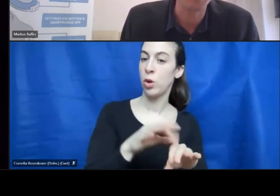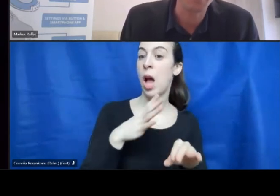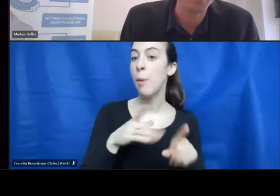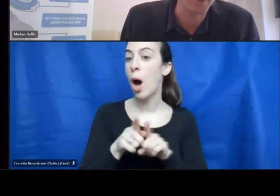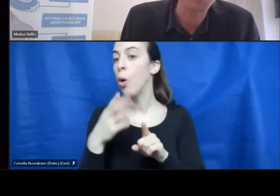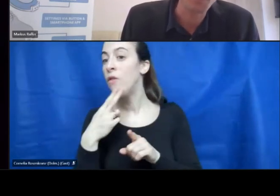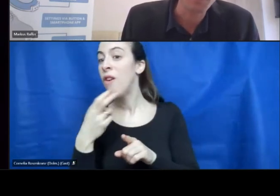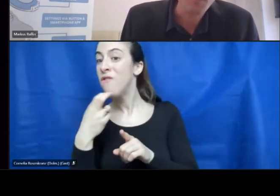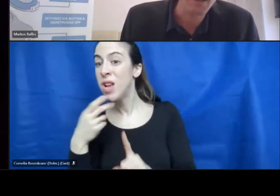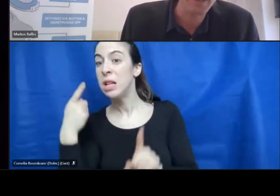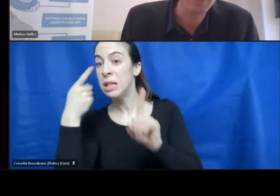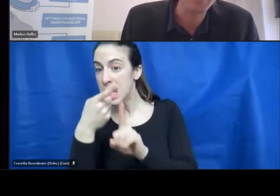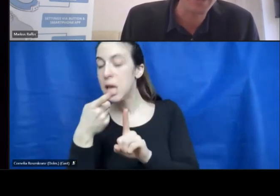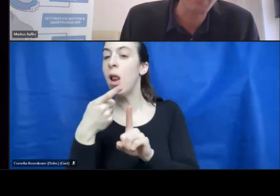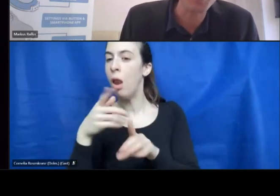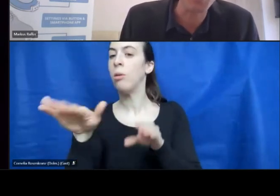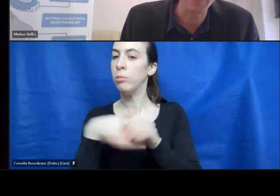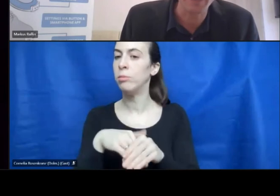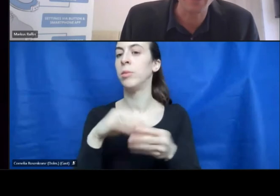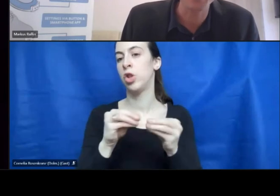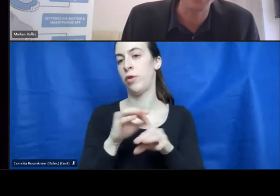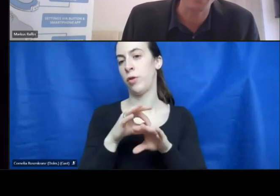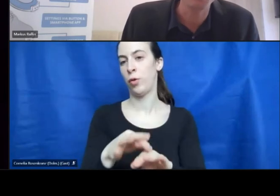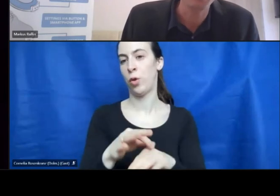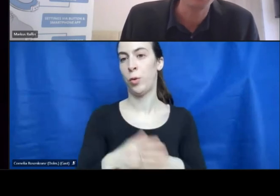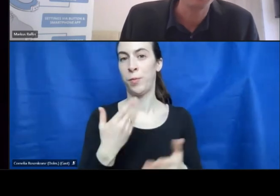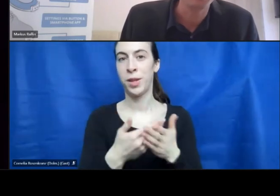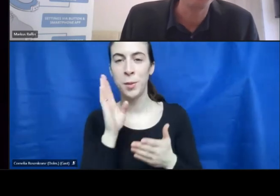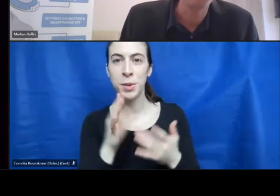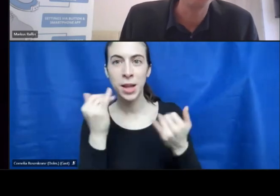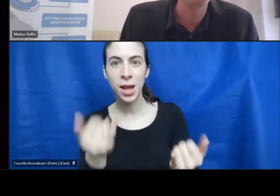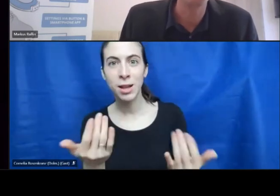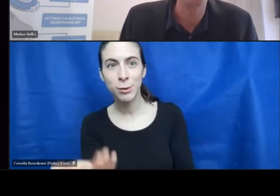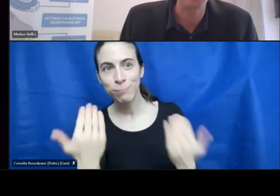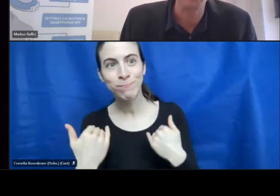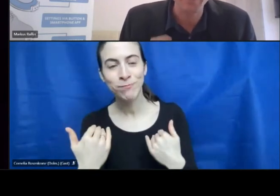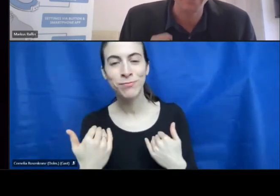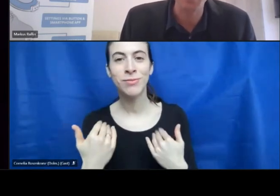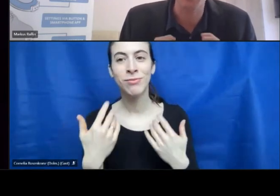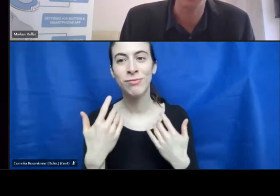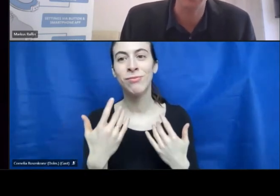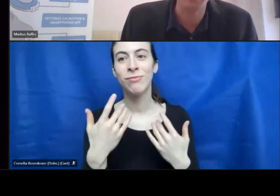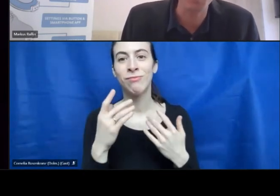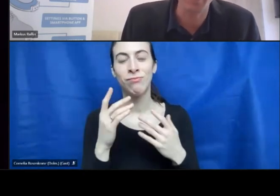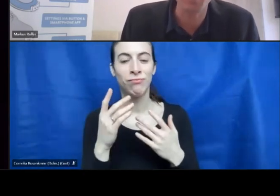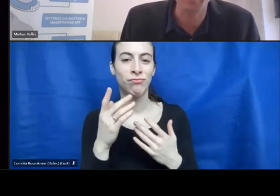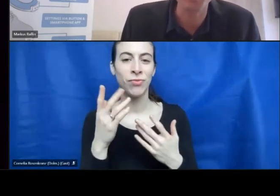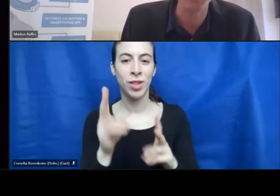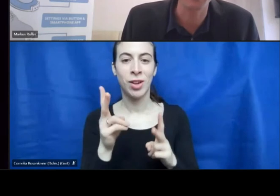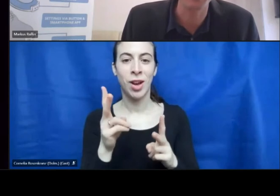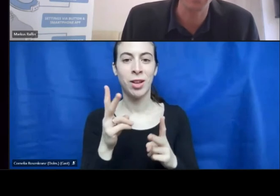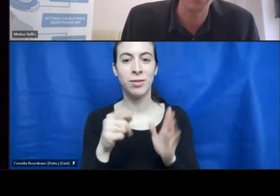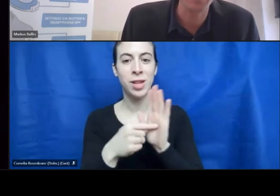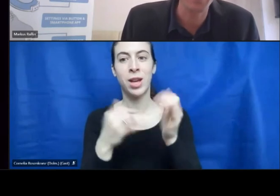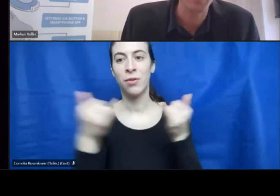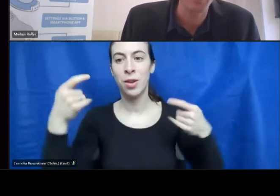entrepreneur. Ladies and gentlemen, join us now to fund such a network. We